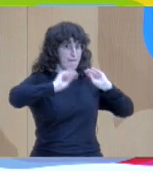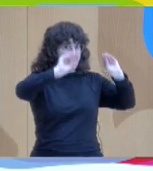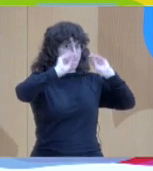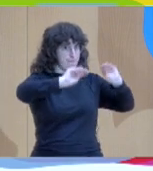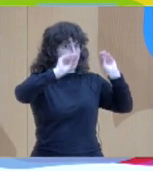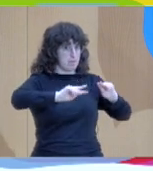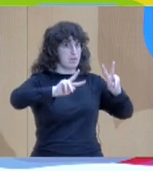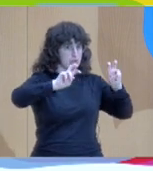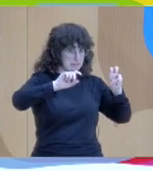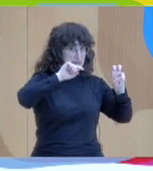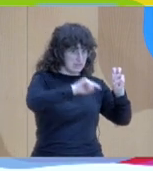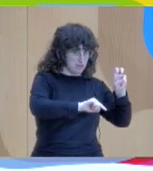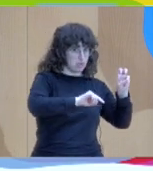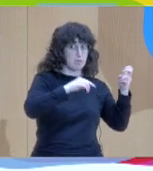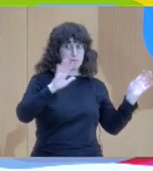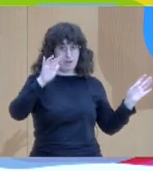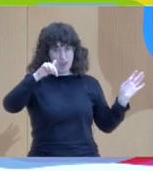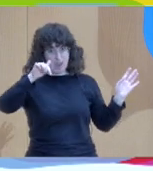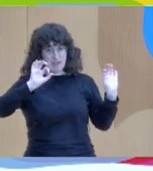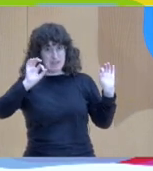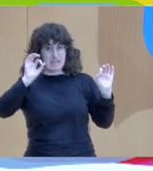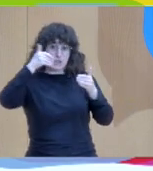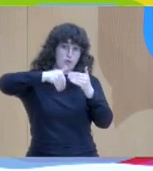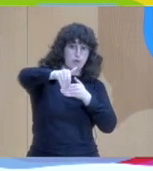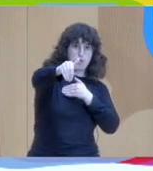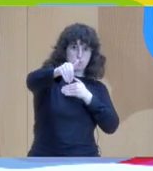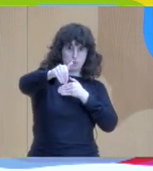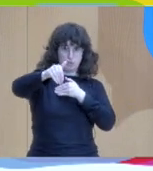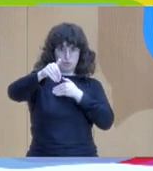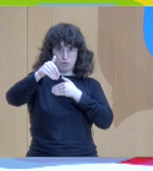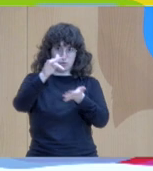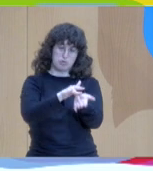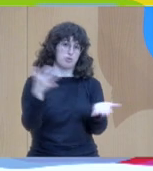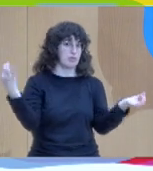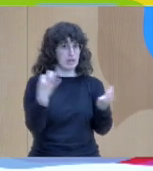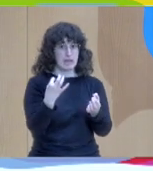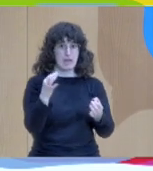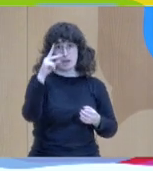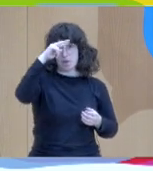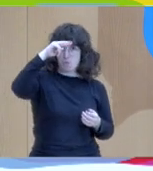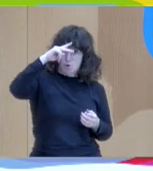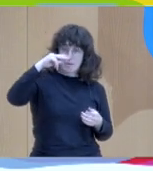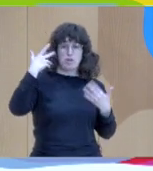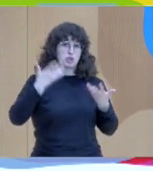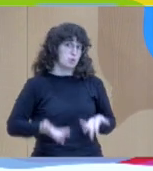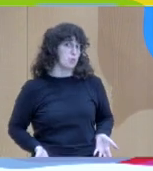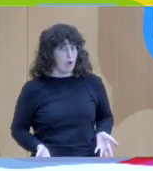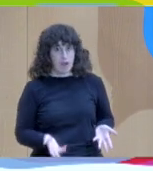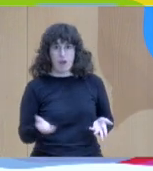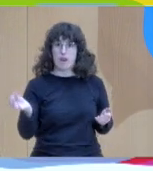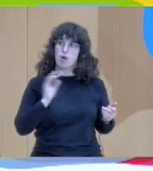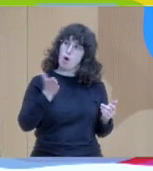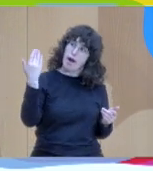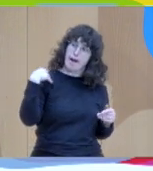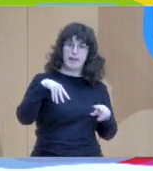and what you are talking about when you talk about what were you worried about because the questions are okay it's a year